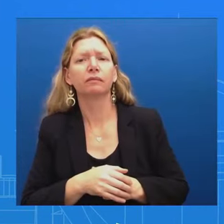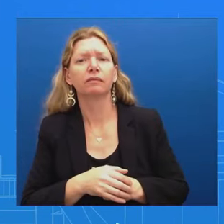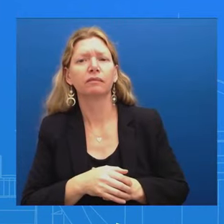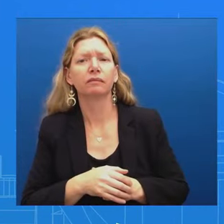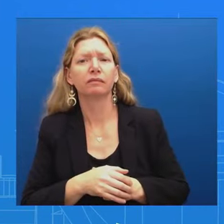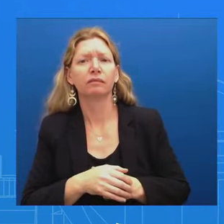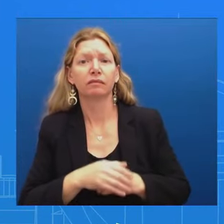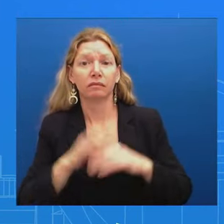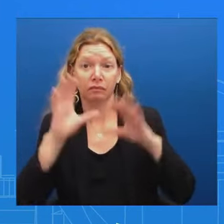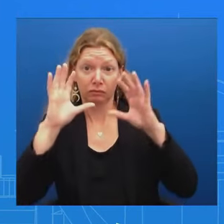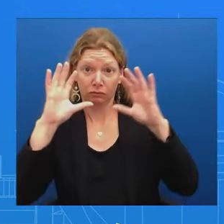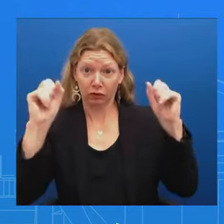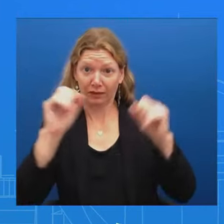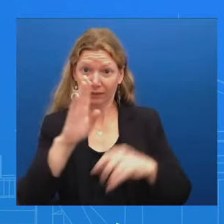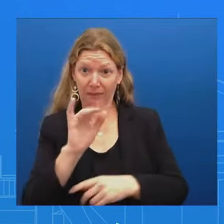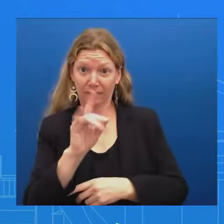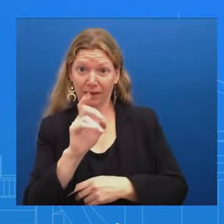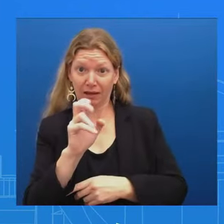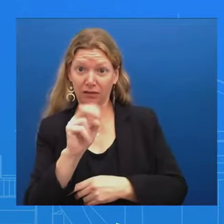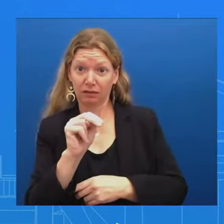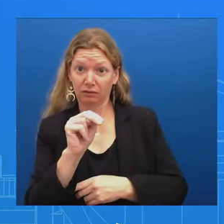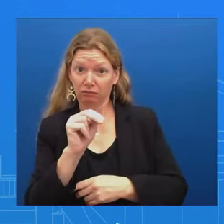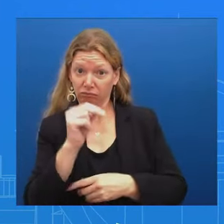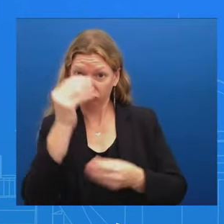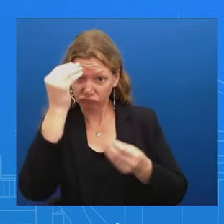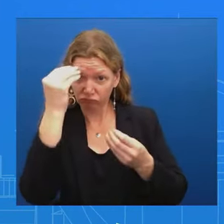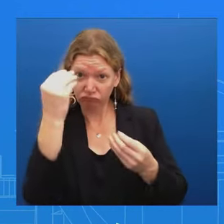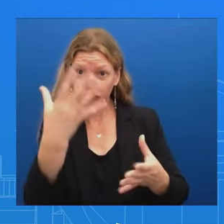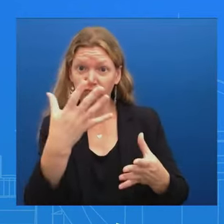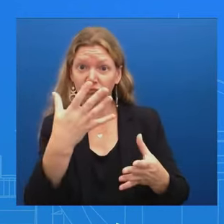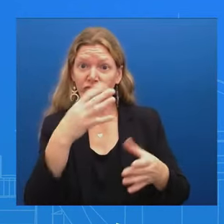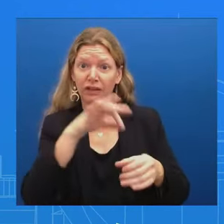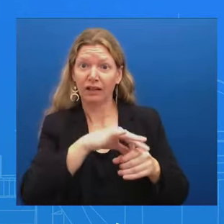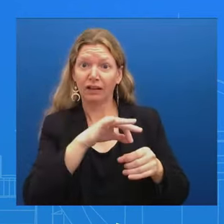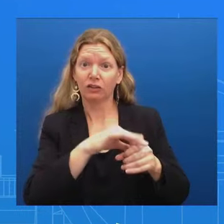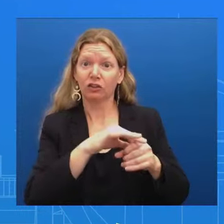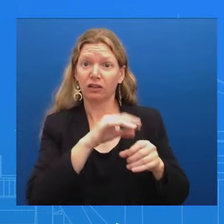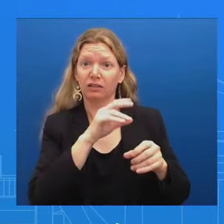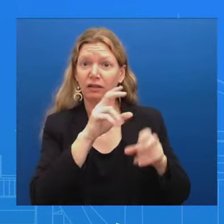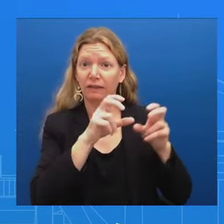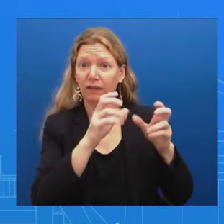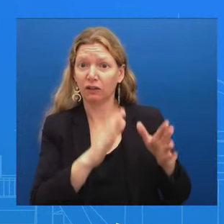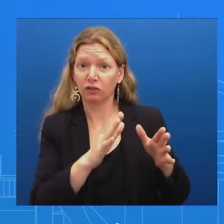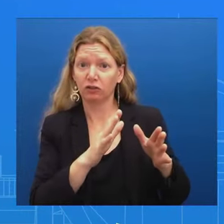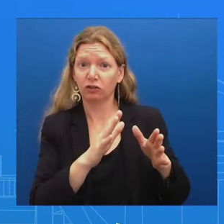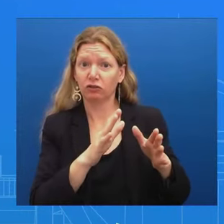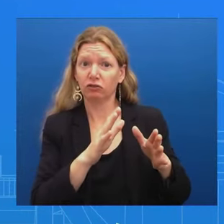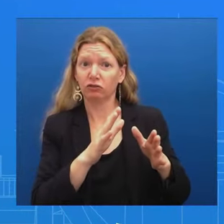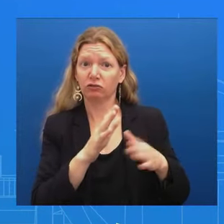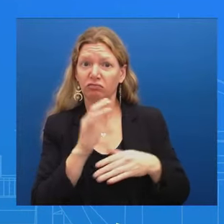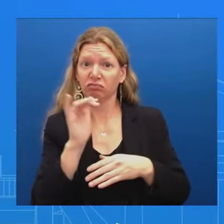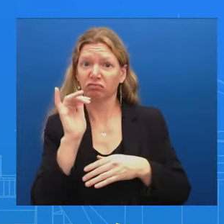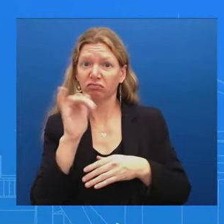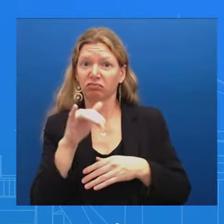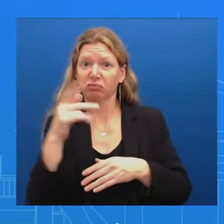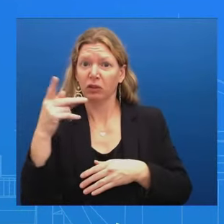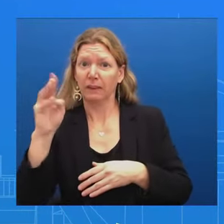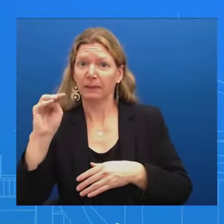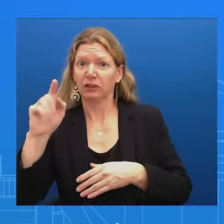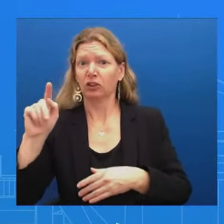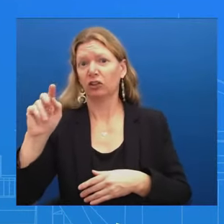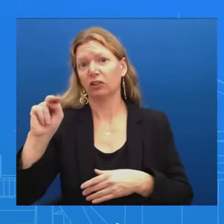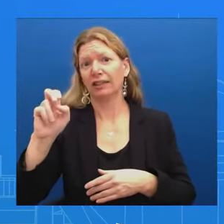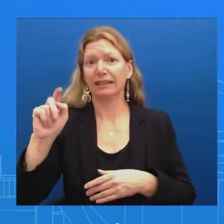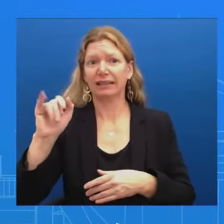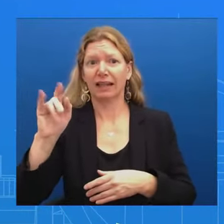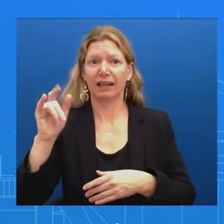Prime Minister Netanyahu, quote, has been a pain in my ass lately Or, quote, he's been killing me